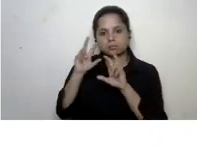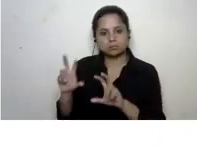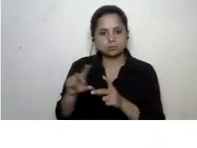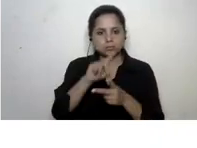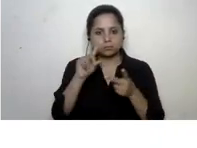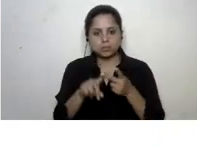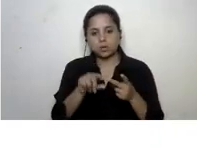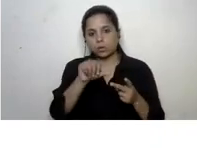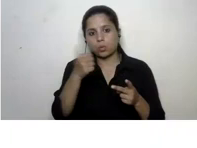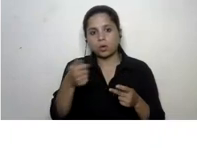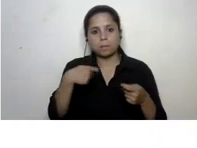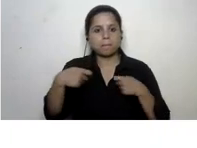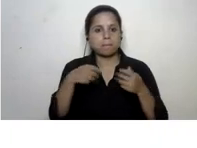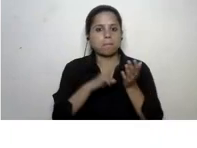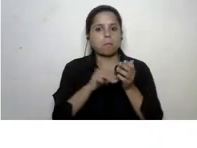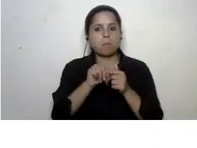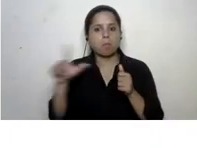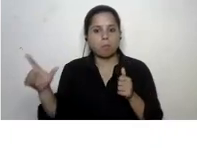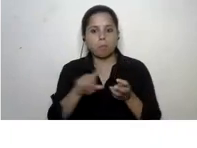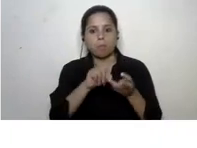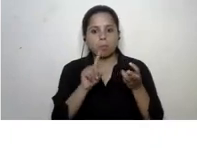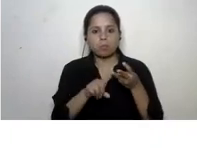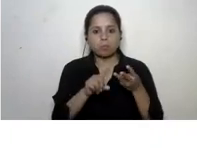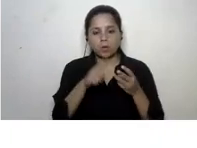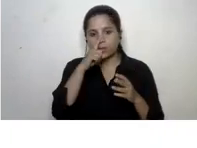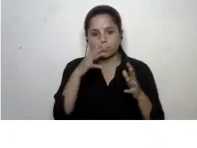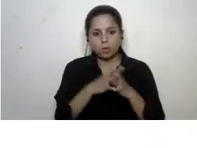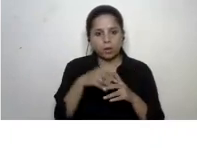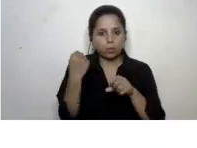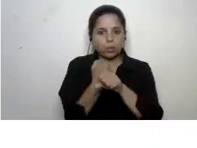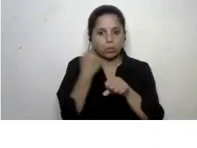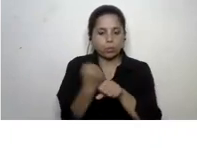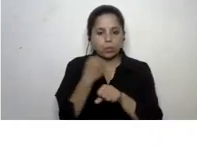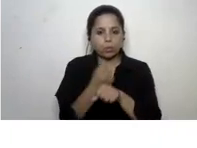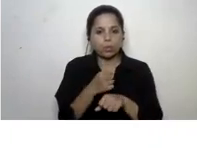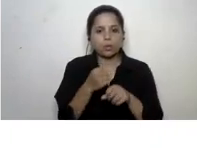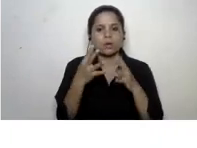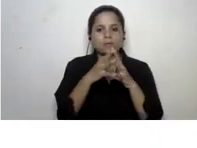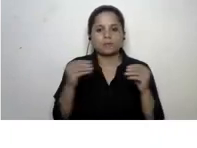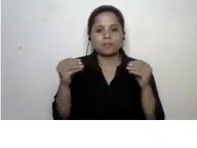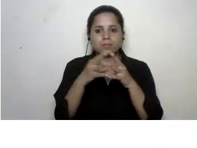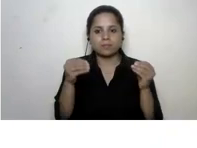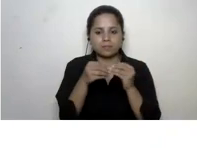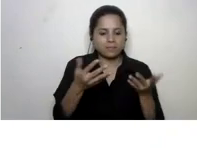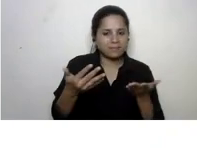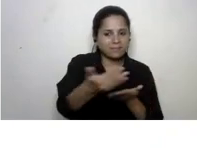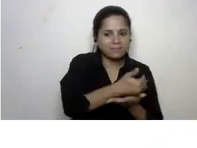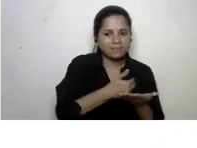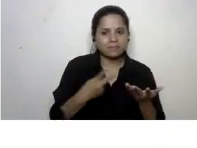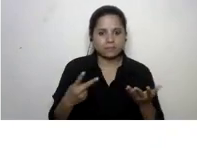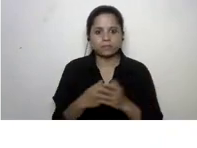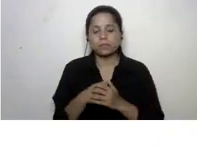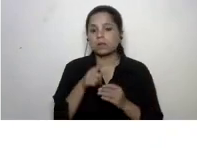commercial center a mall the third one is women at work in a cotton field now there are a lot